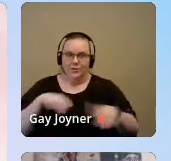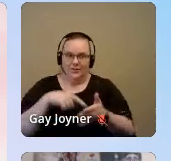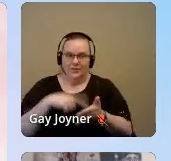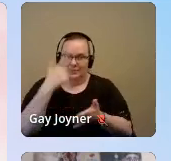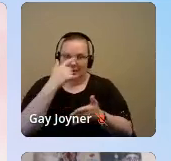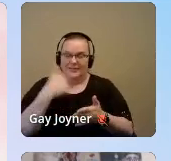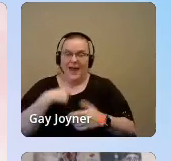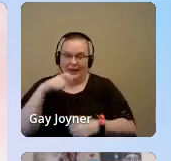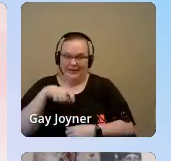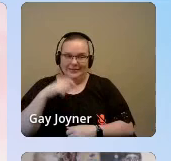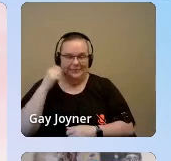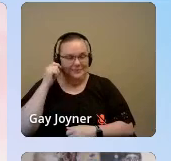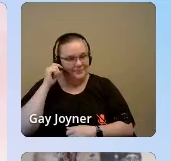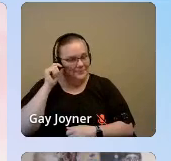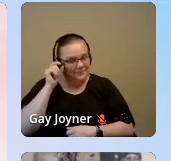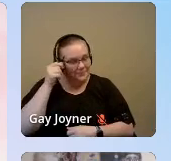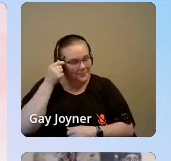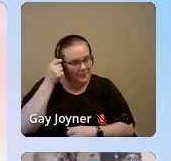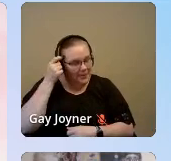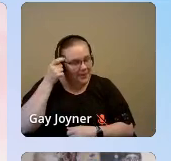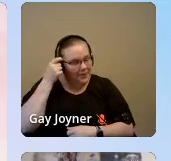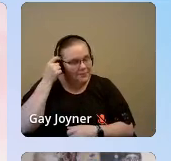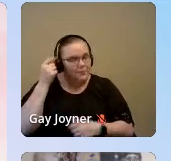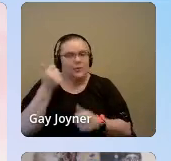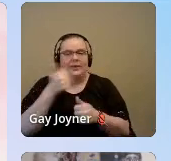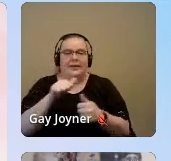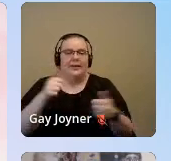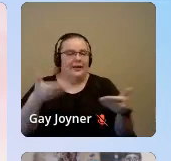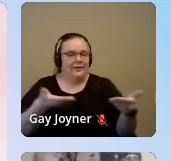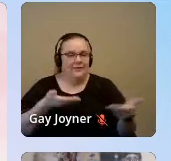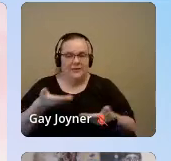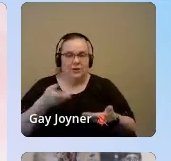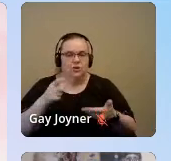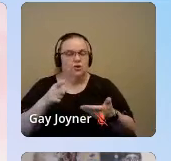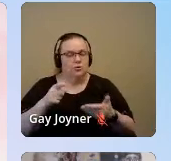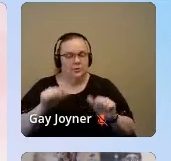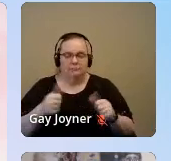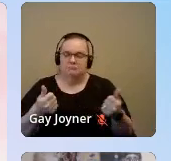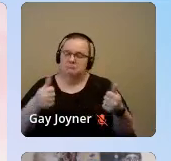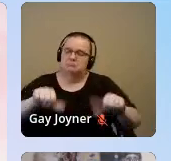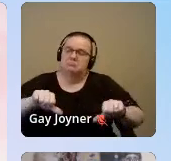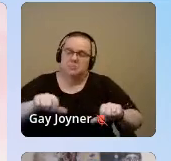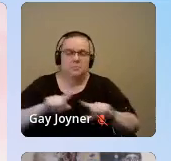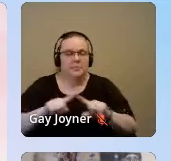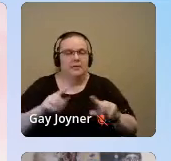But, and with any invitation, you can decline, but feel free to take in a deep breath with me.